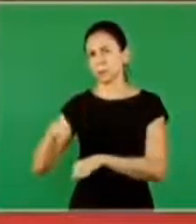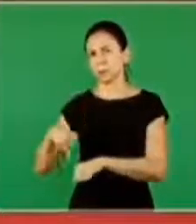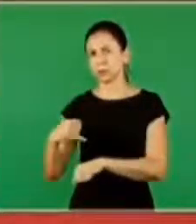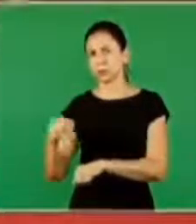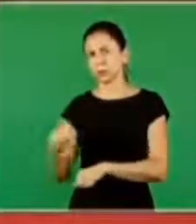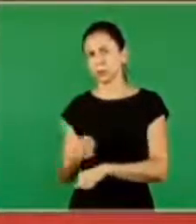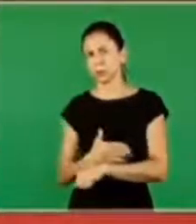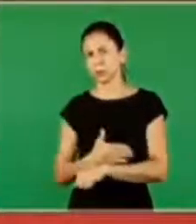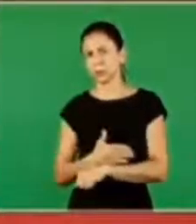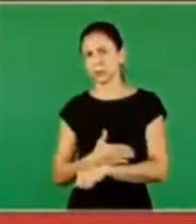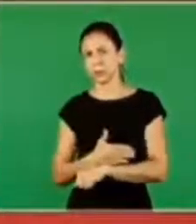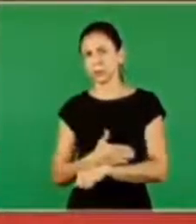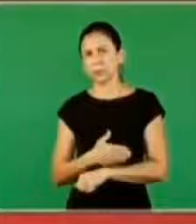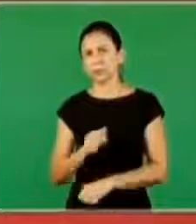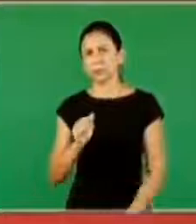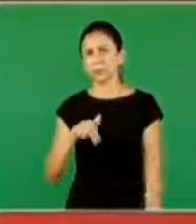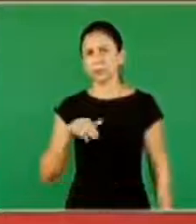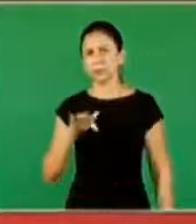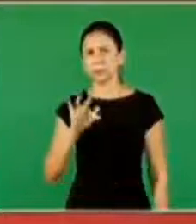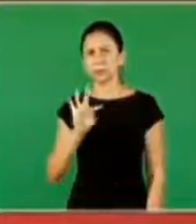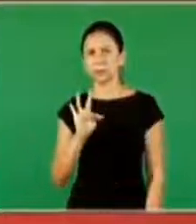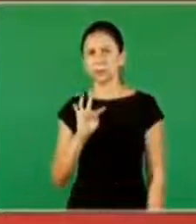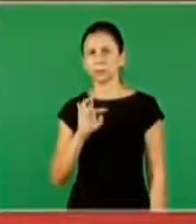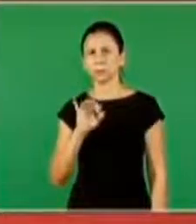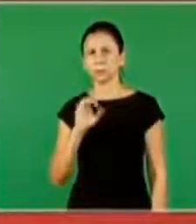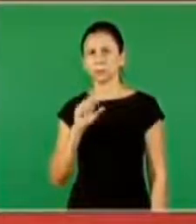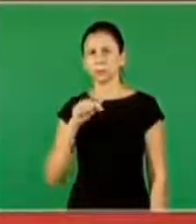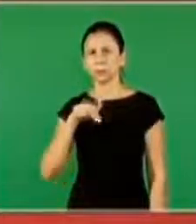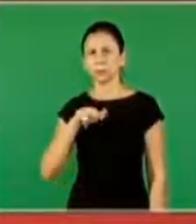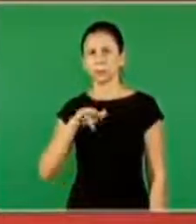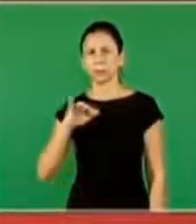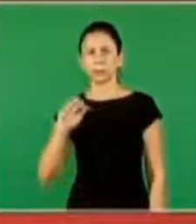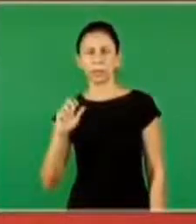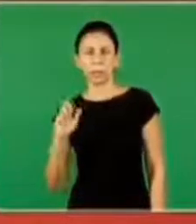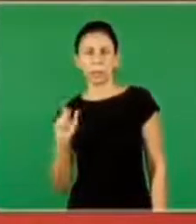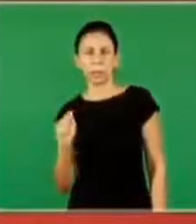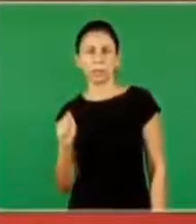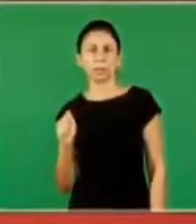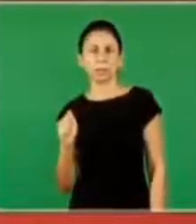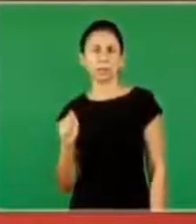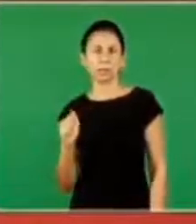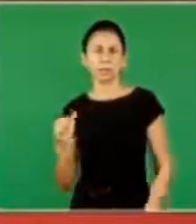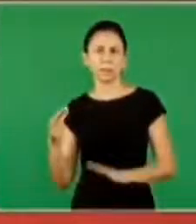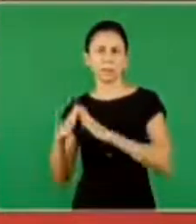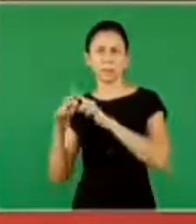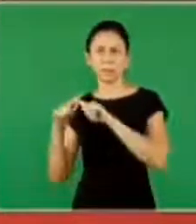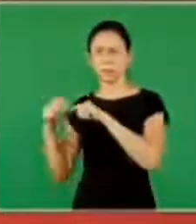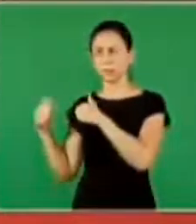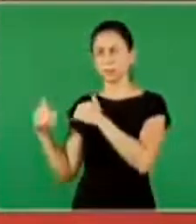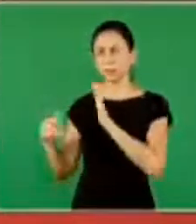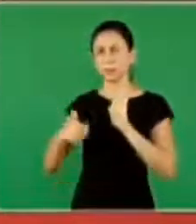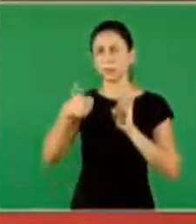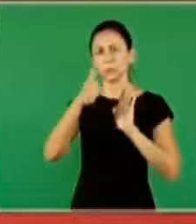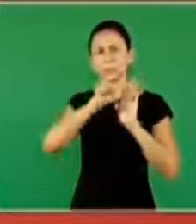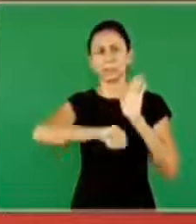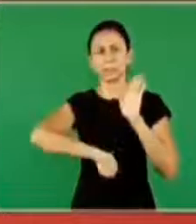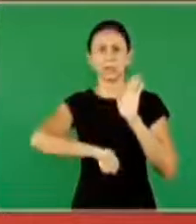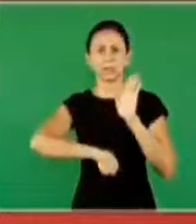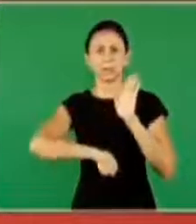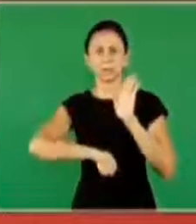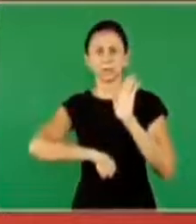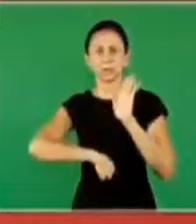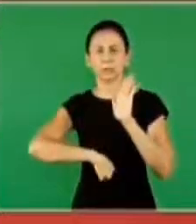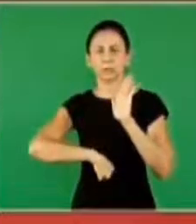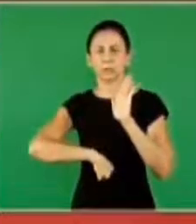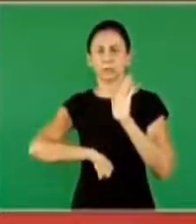because Antioquia Paul from there was the primitive church of the church of the first century was born there the doctrine was born there it's here